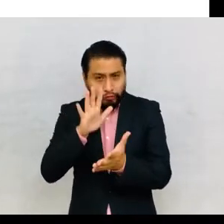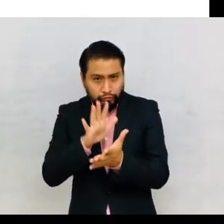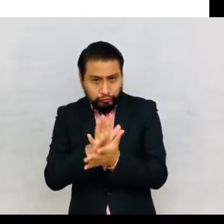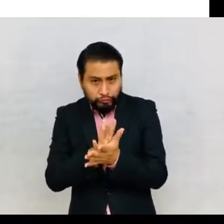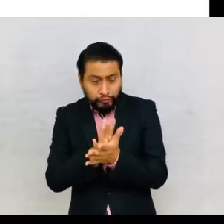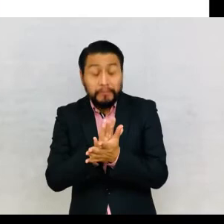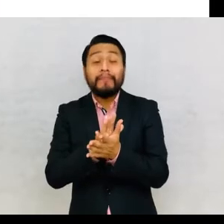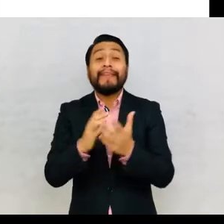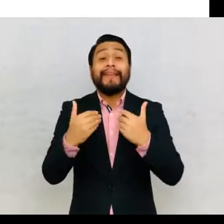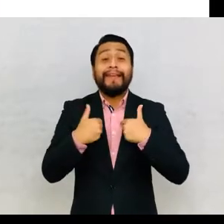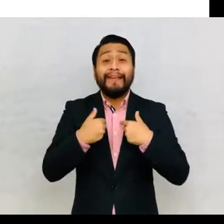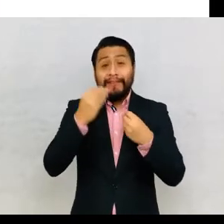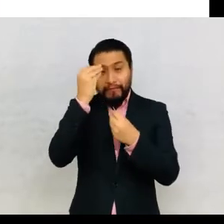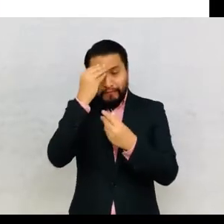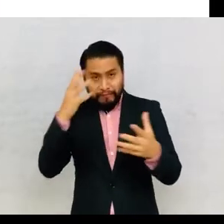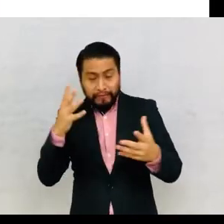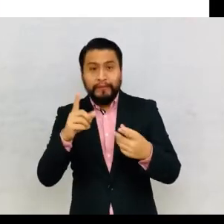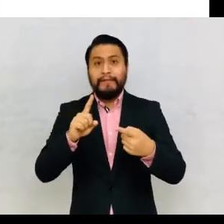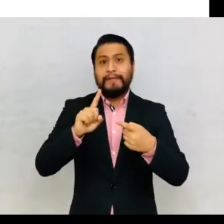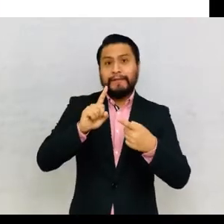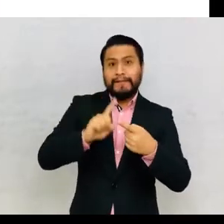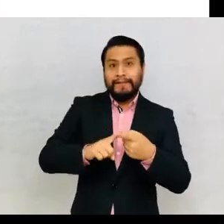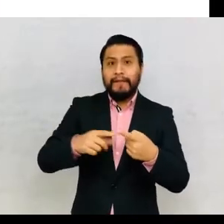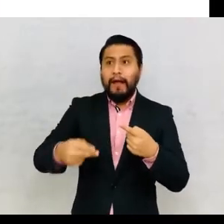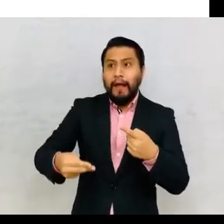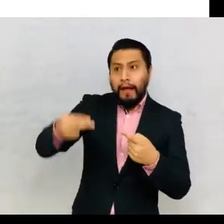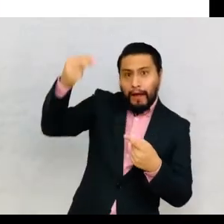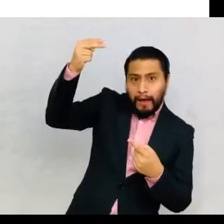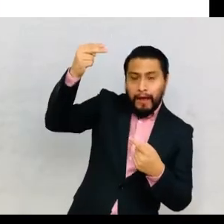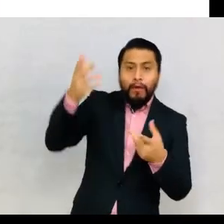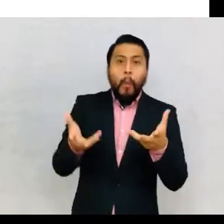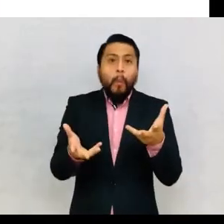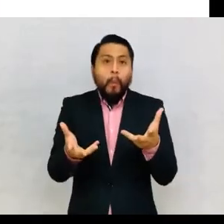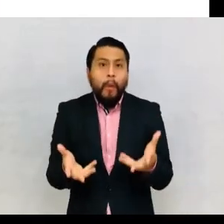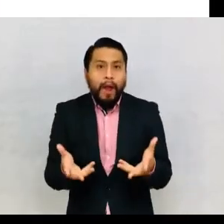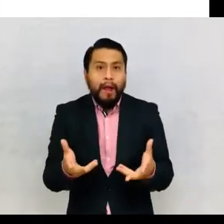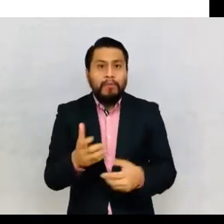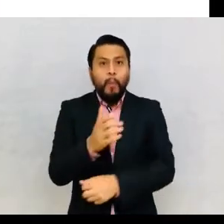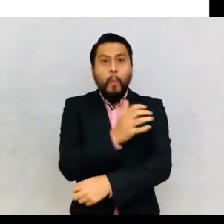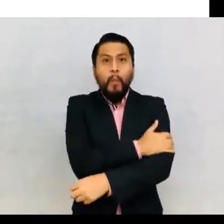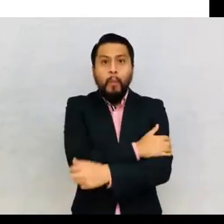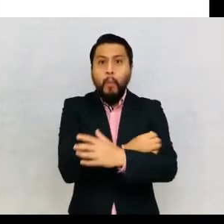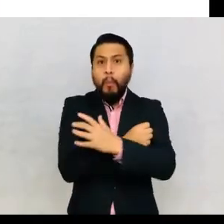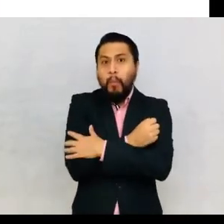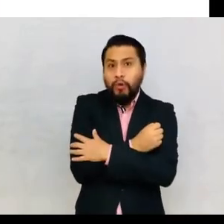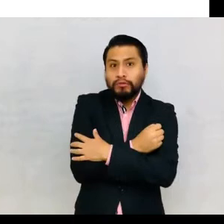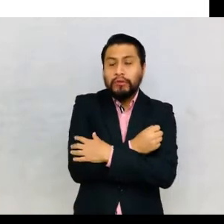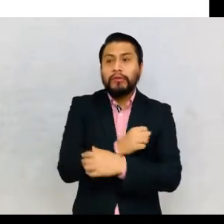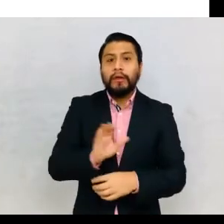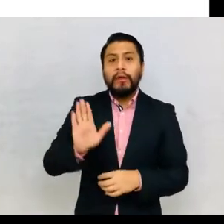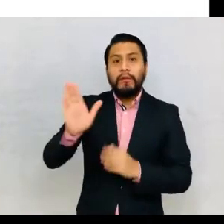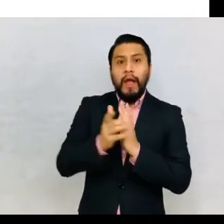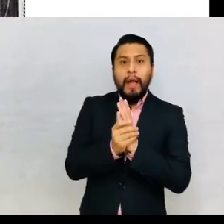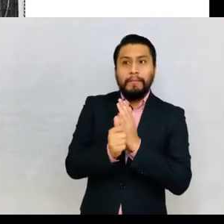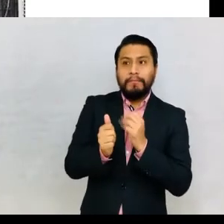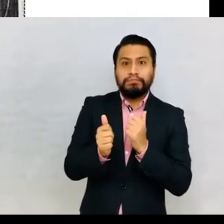they generated data such as height, weight, muscle strength, and the respiratory, auditory, and ocular capacity of the students.